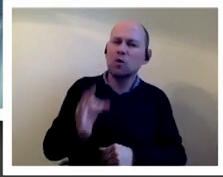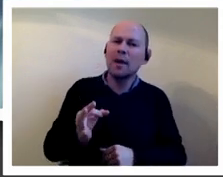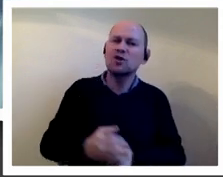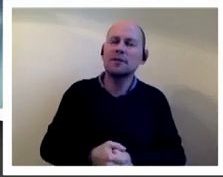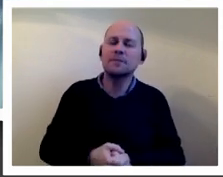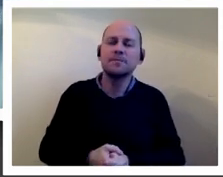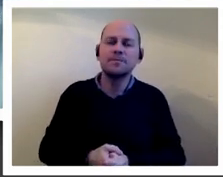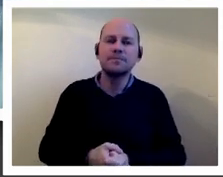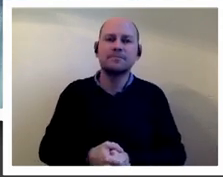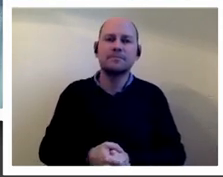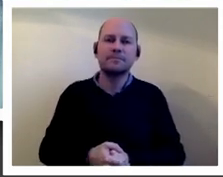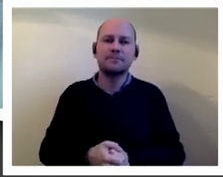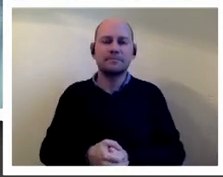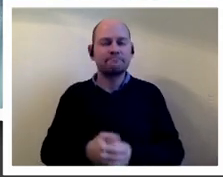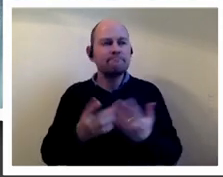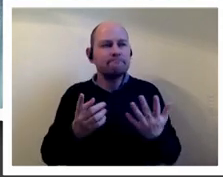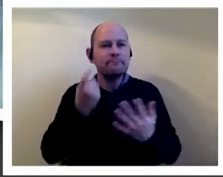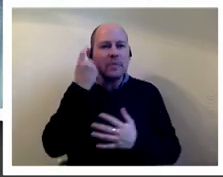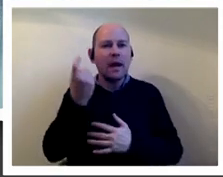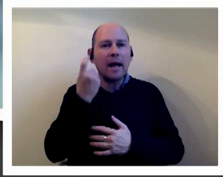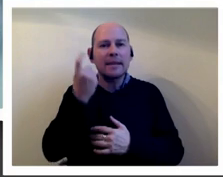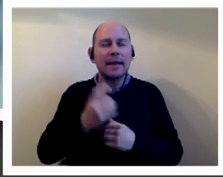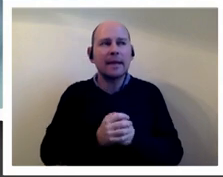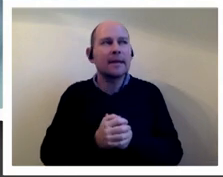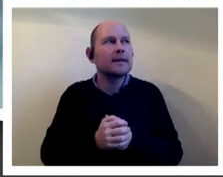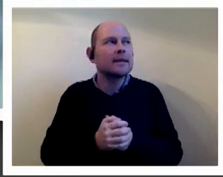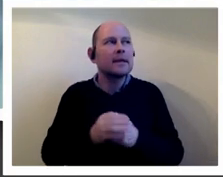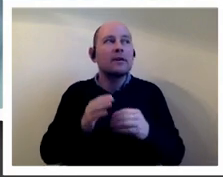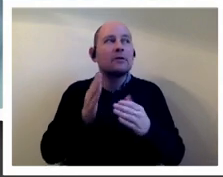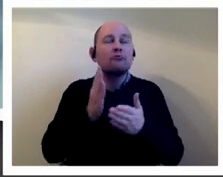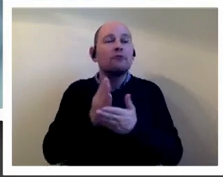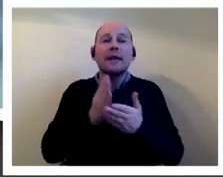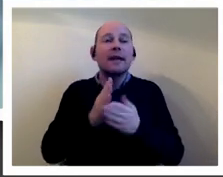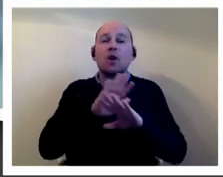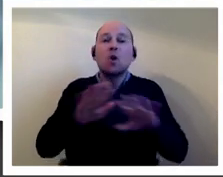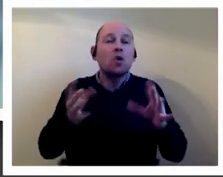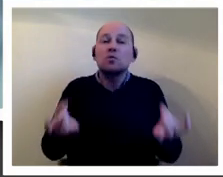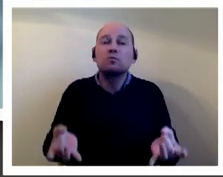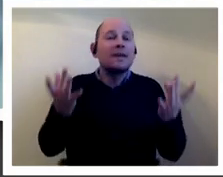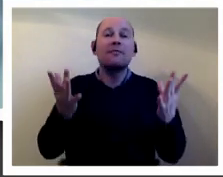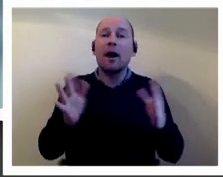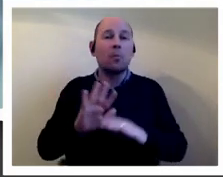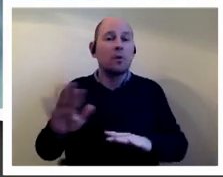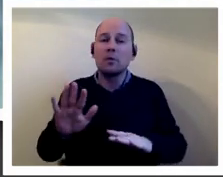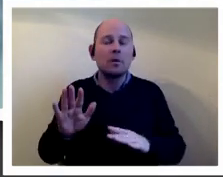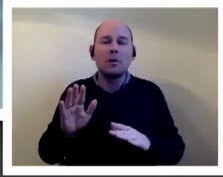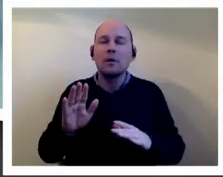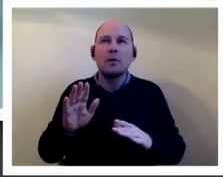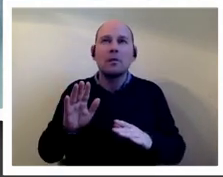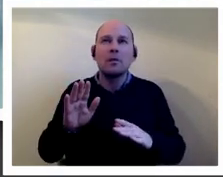i think i think um not not to lose hope not to lose sight of the of the end goal